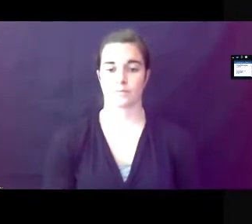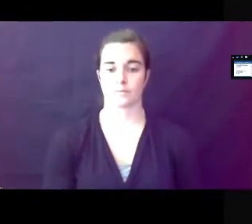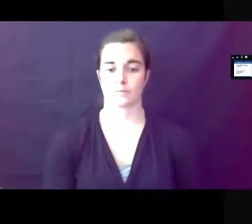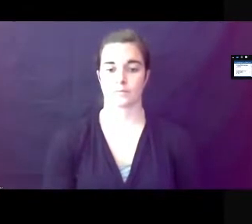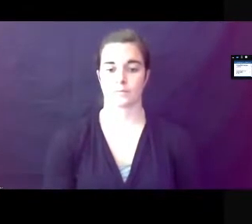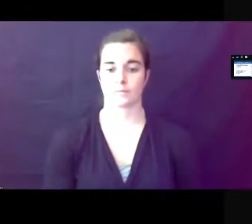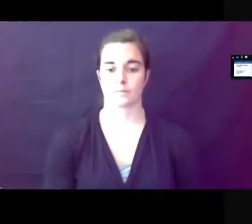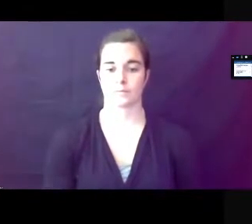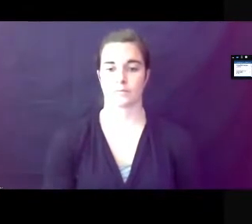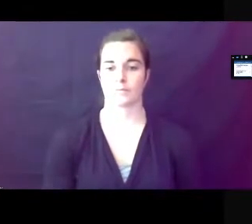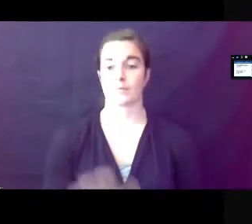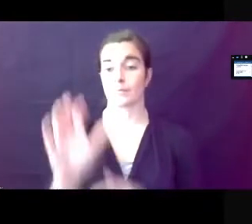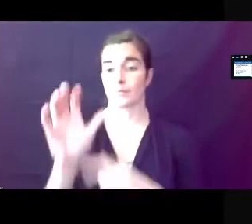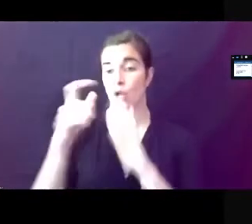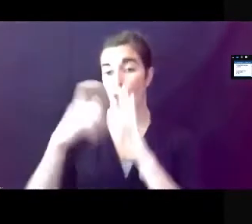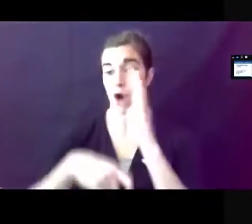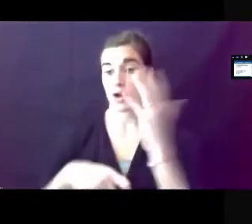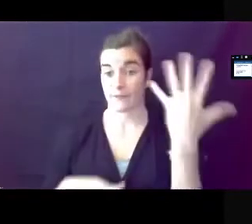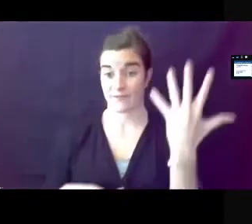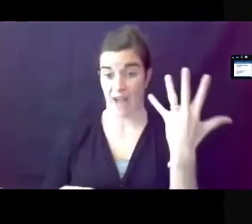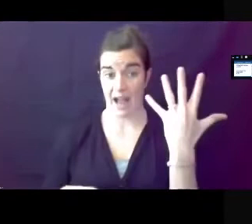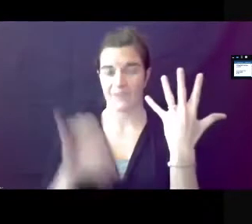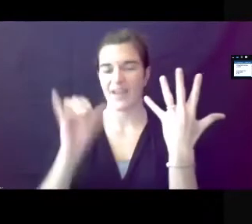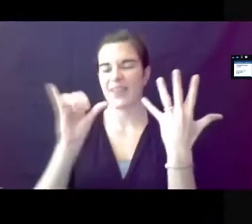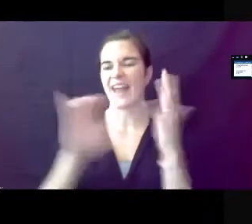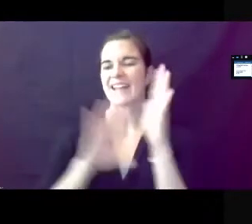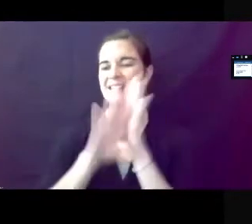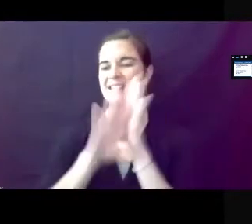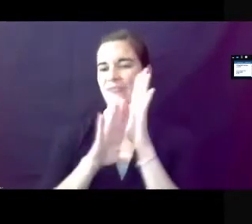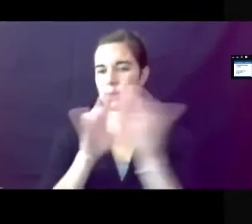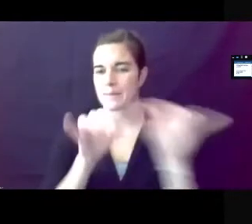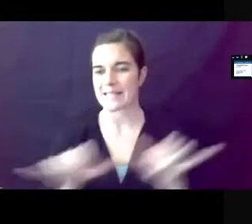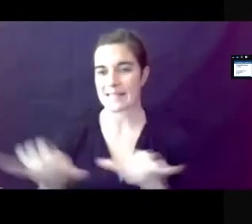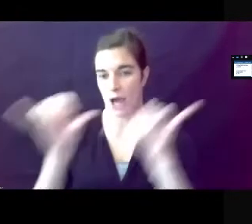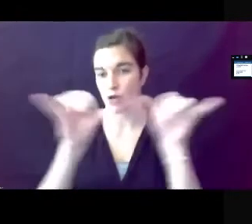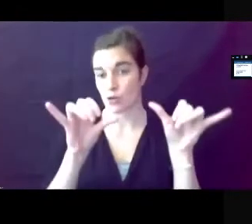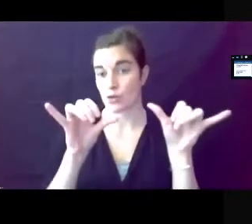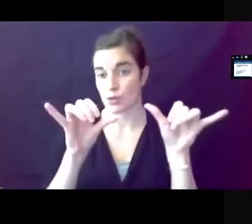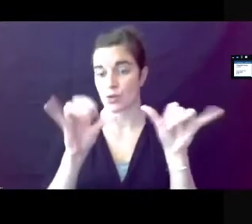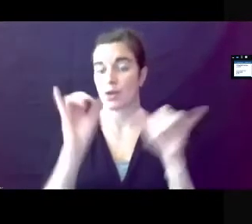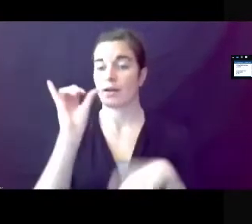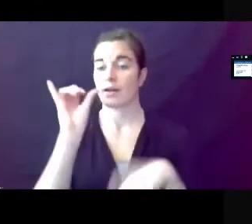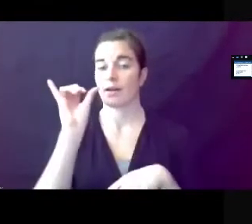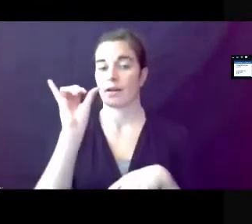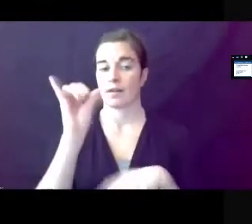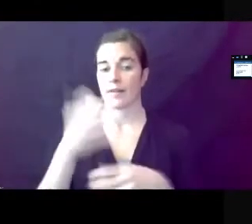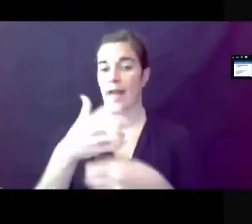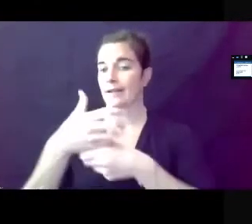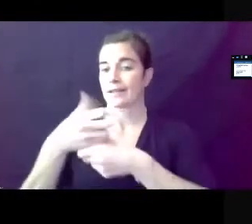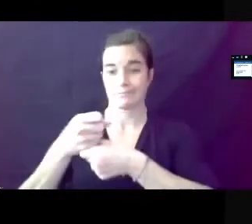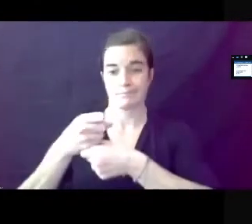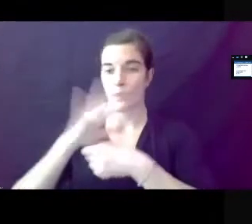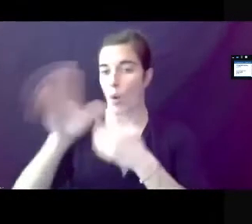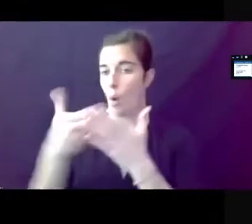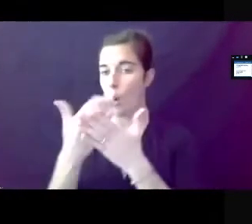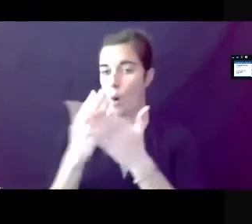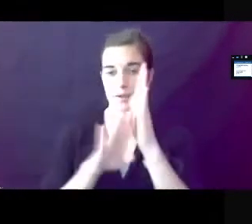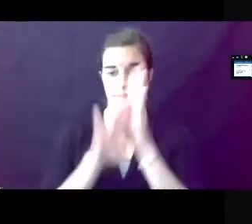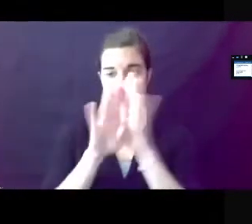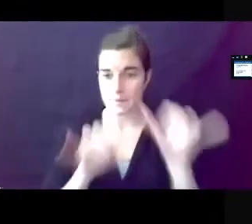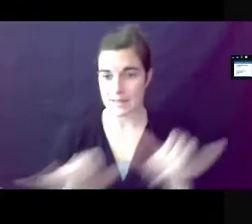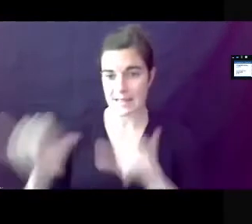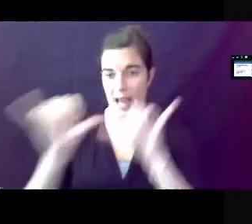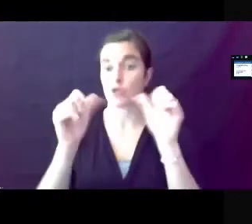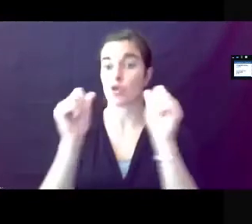Article 5. Article That is our development standards. So this article consolidates all the development standards related to the